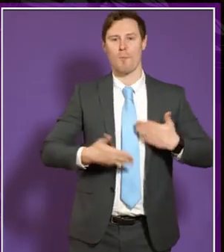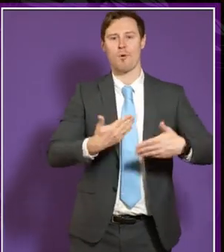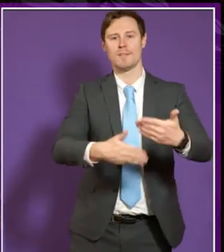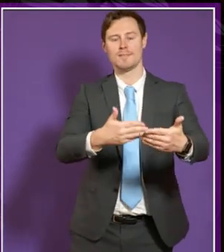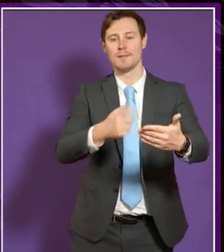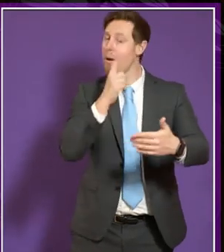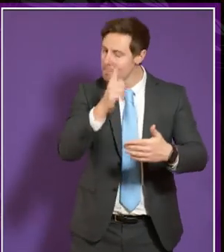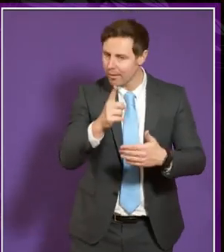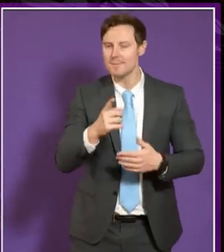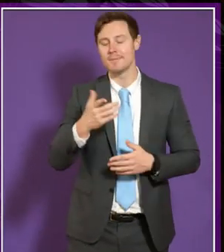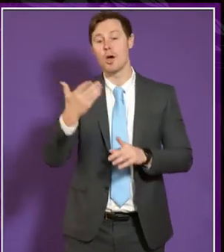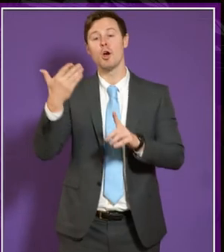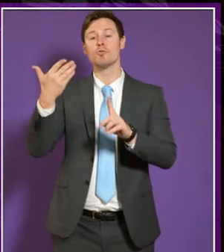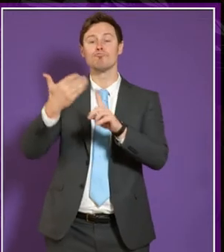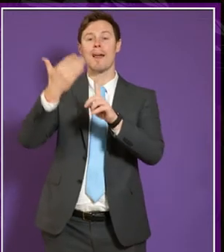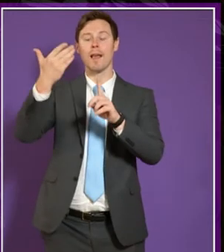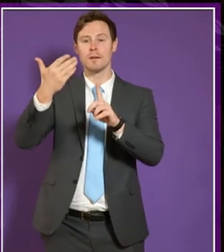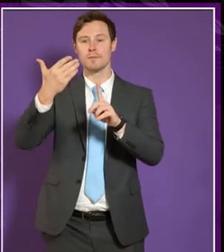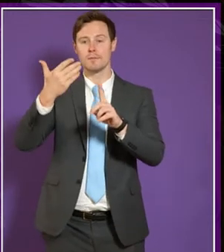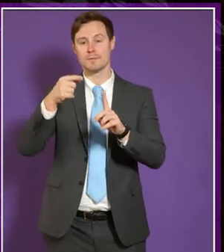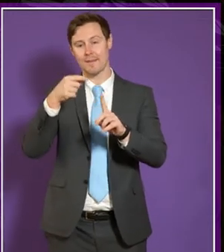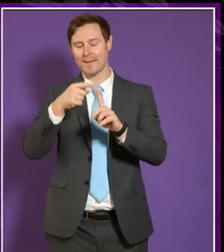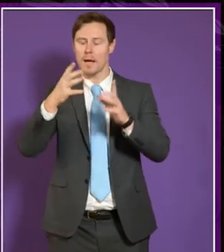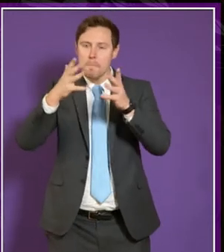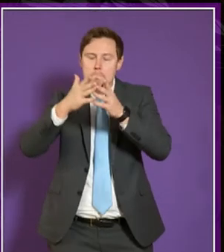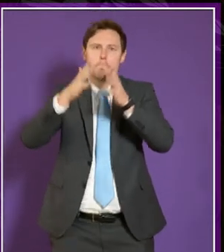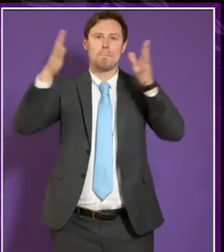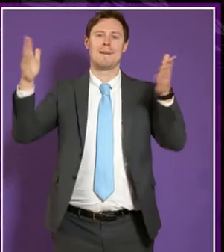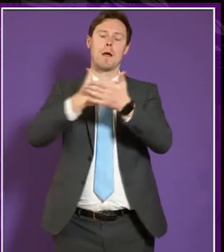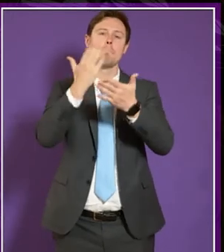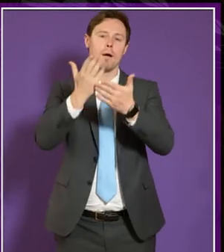but equally it's the recognition of of it being something much broader